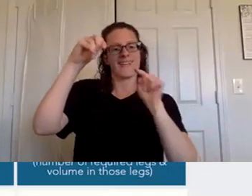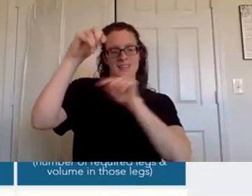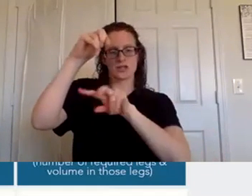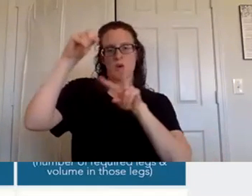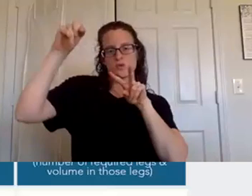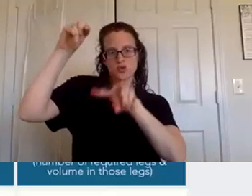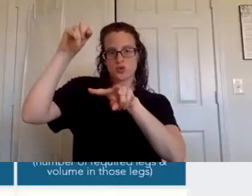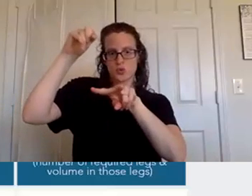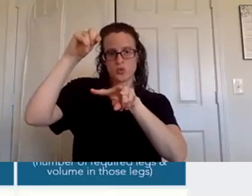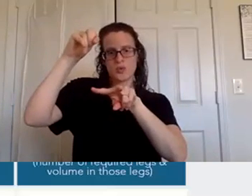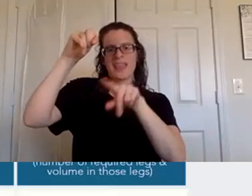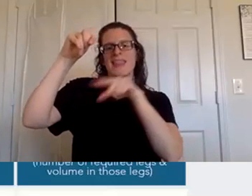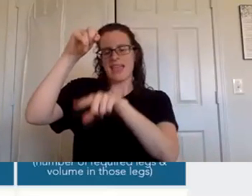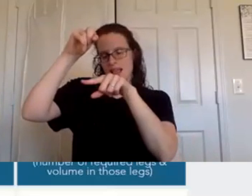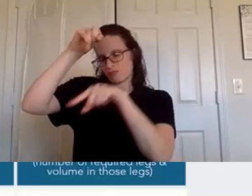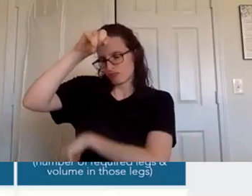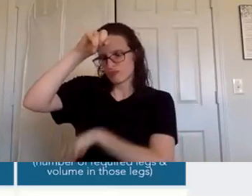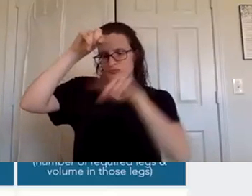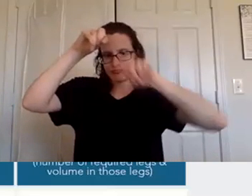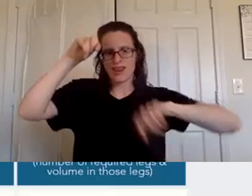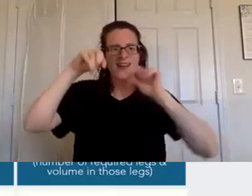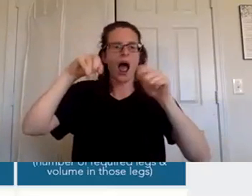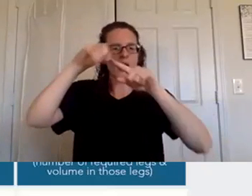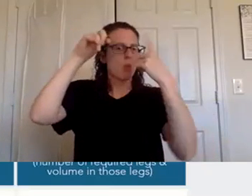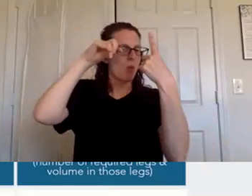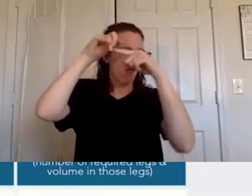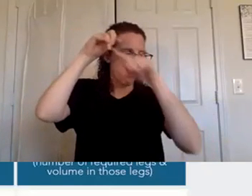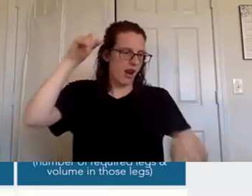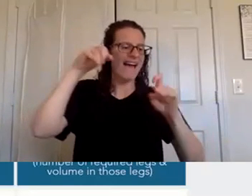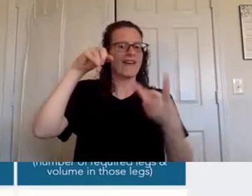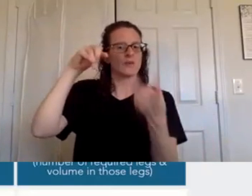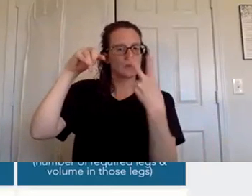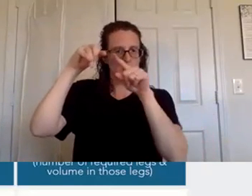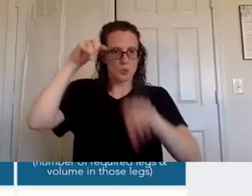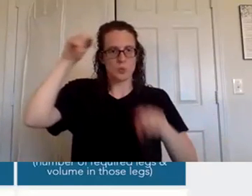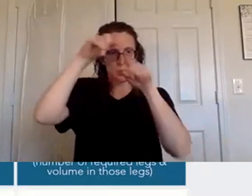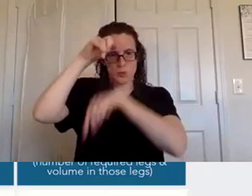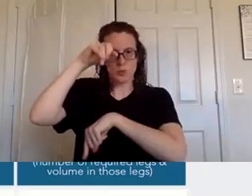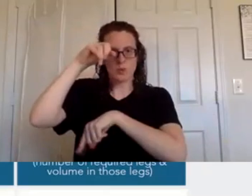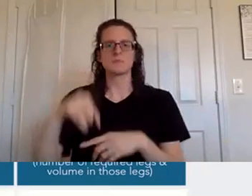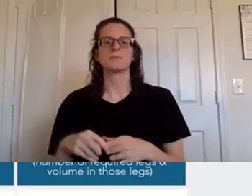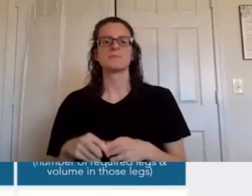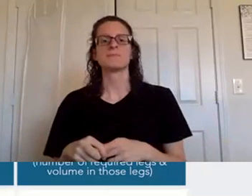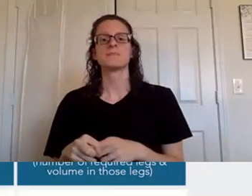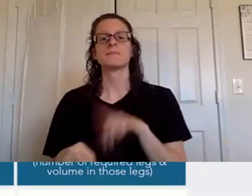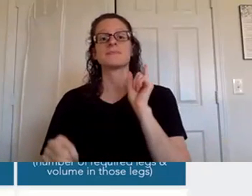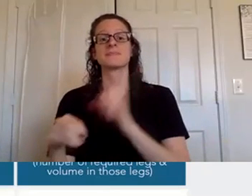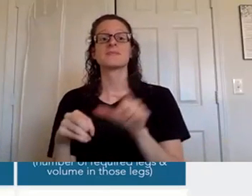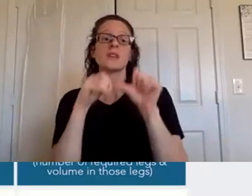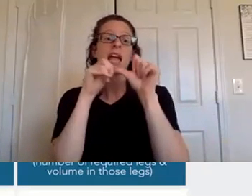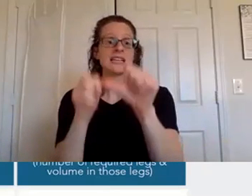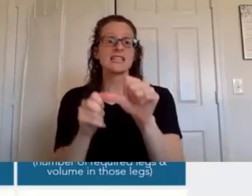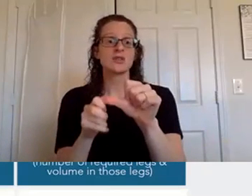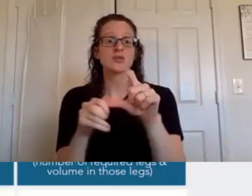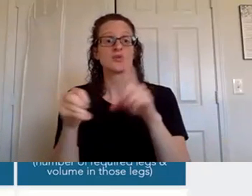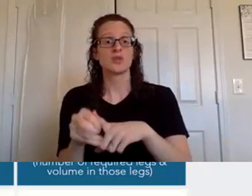thousand okay and after executive as you continue through the ranks of young living that's more